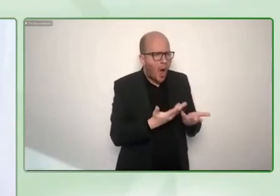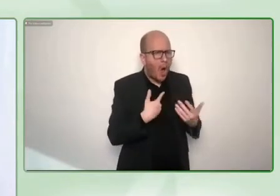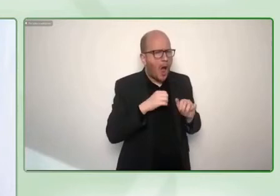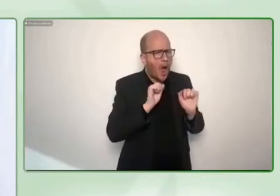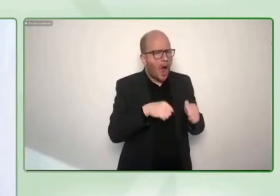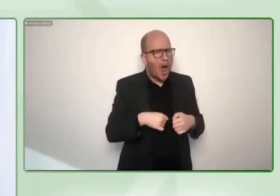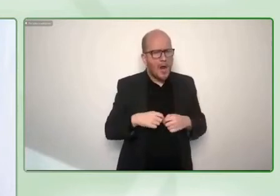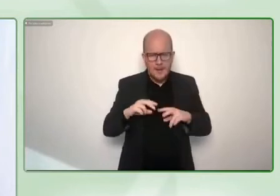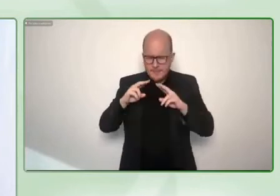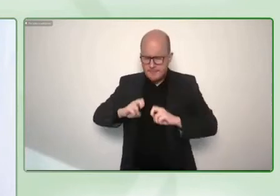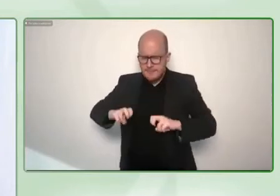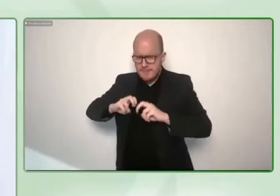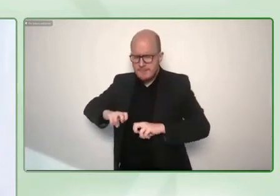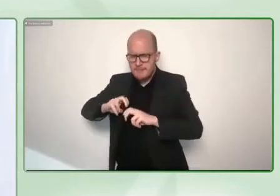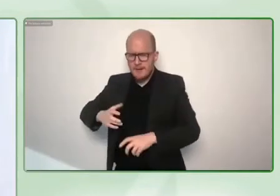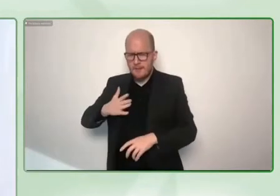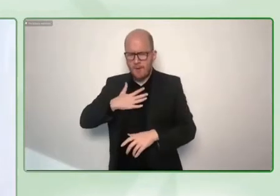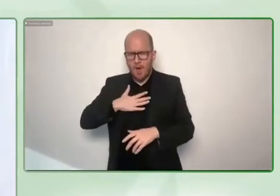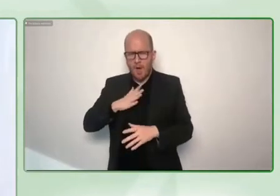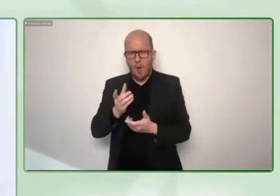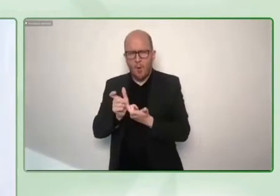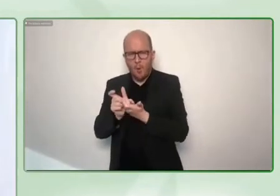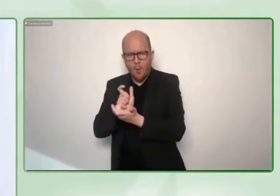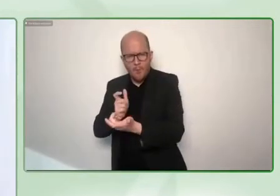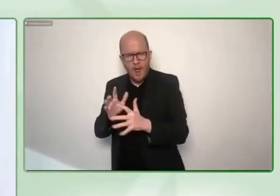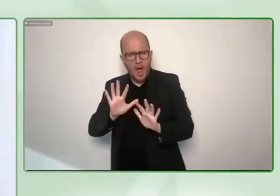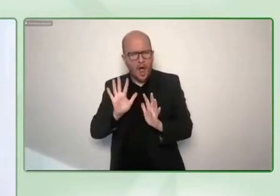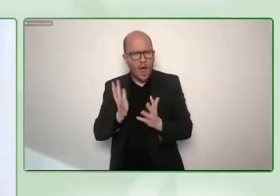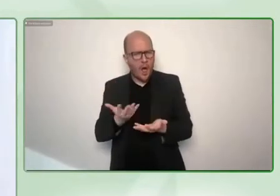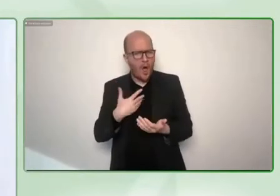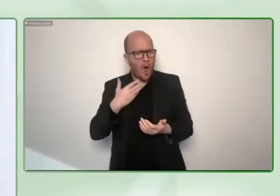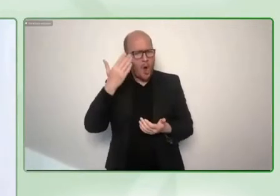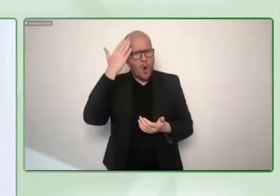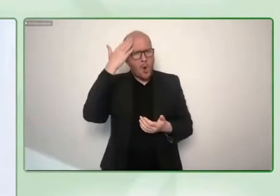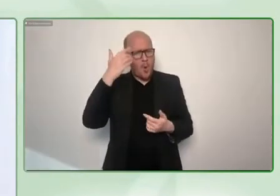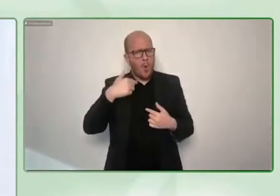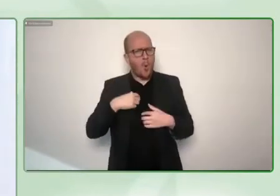that but uh how do i know if that's the right answer what do i do